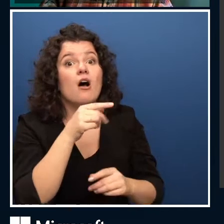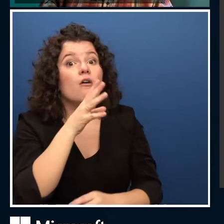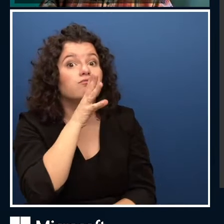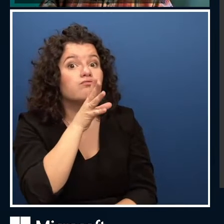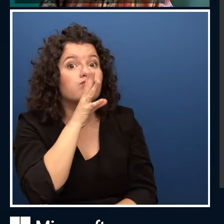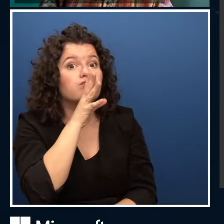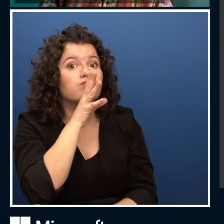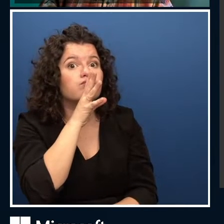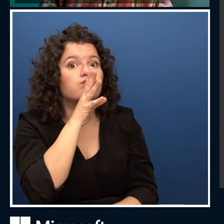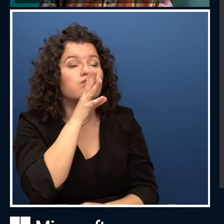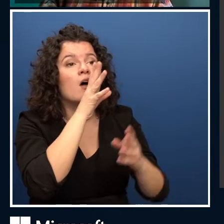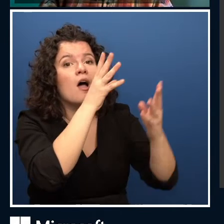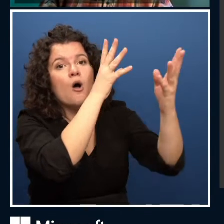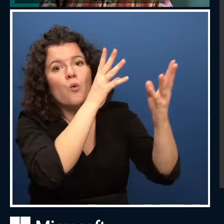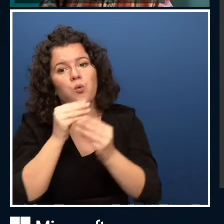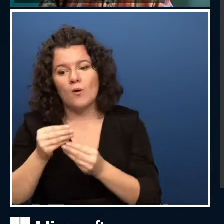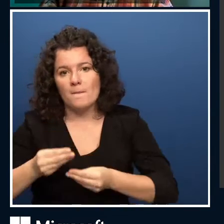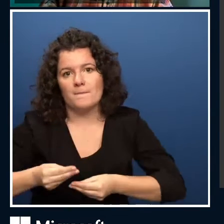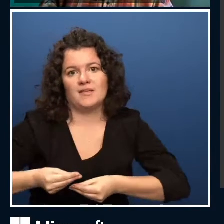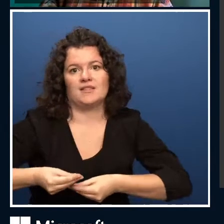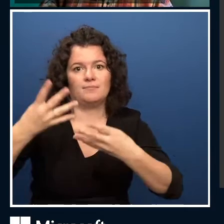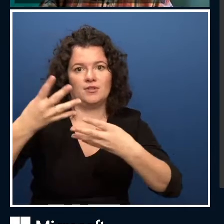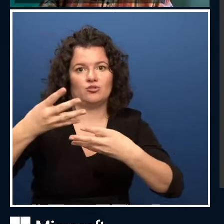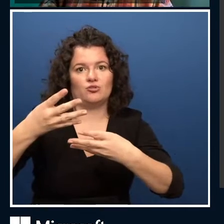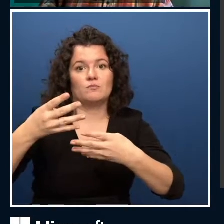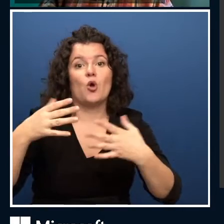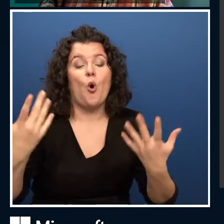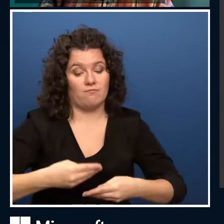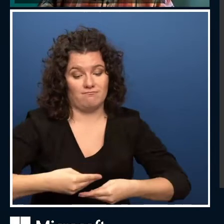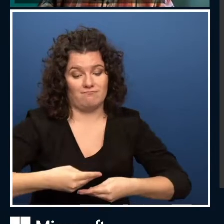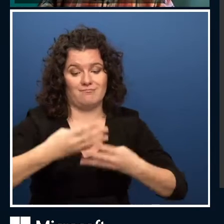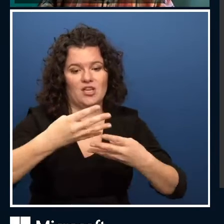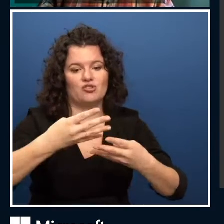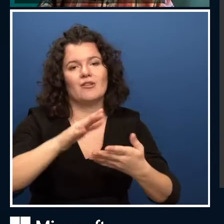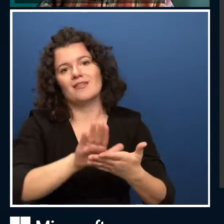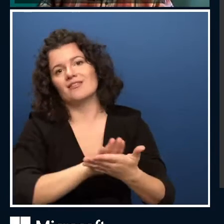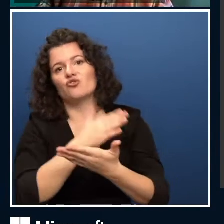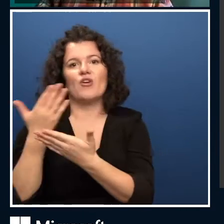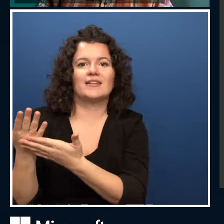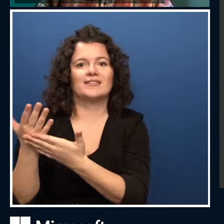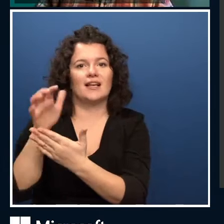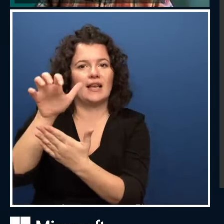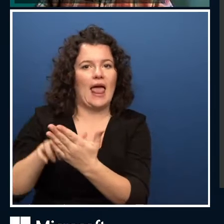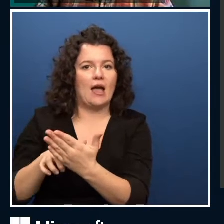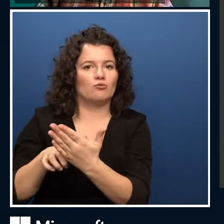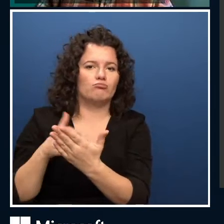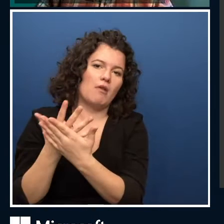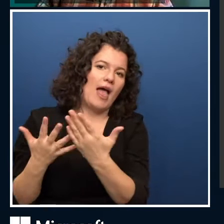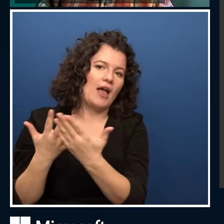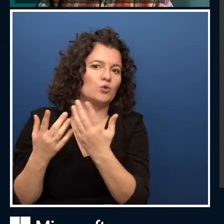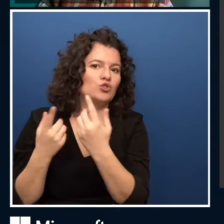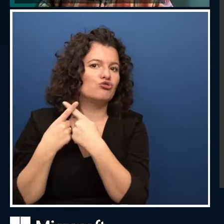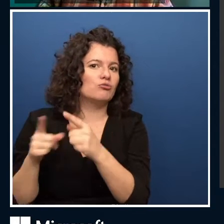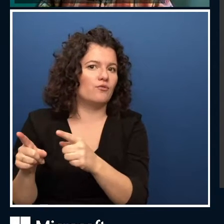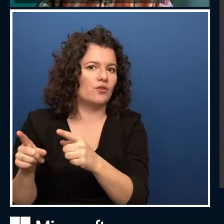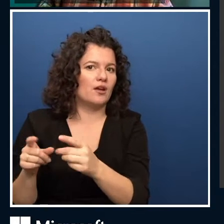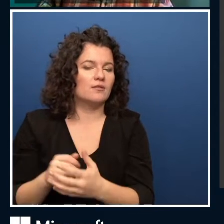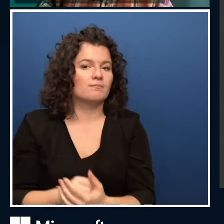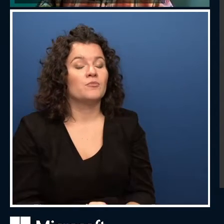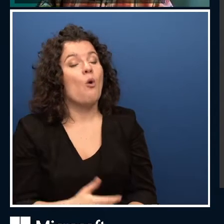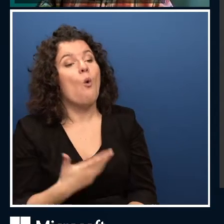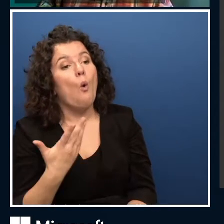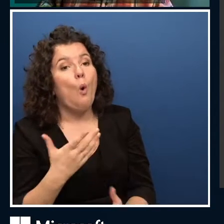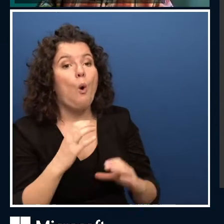different languages, et cetera, leading us on to our language piece. If you're building conversational AI, the language